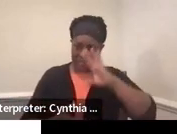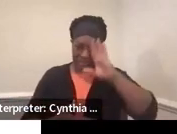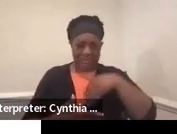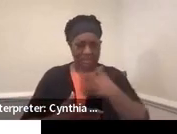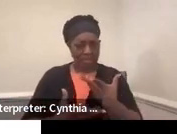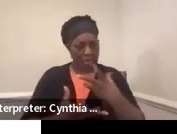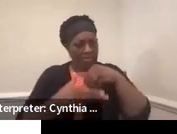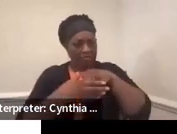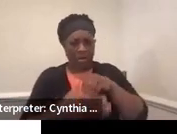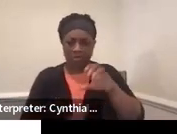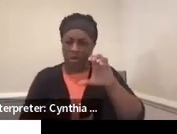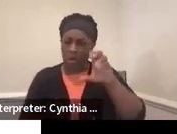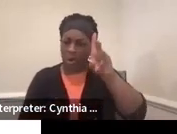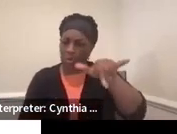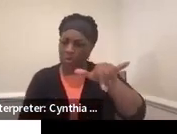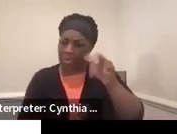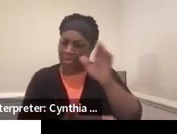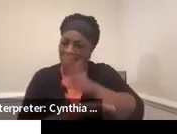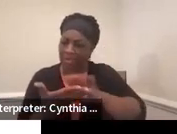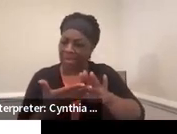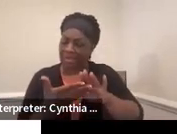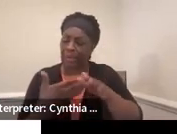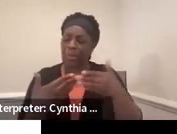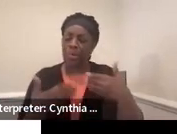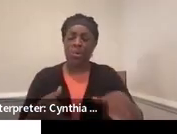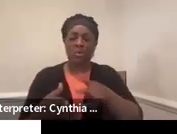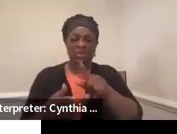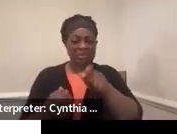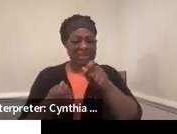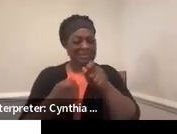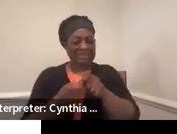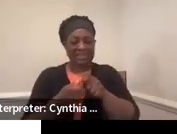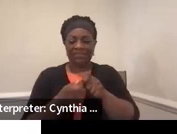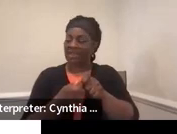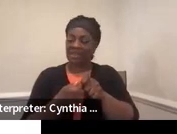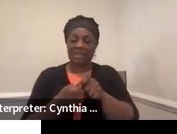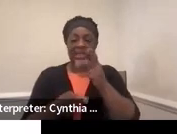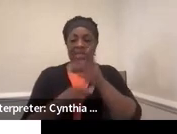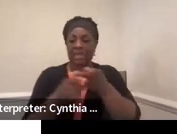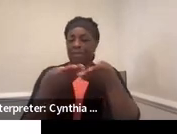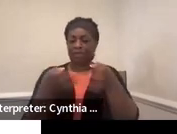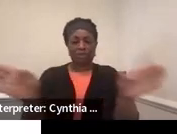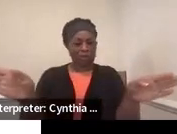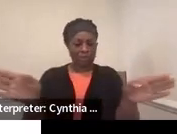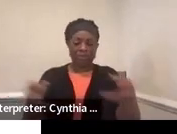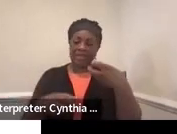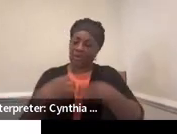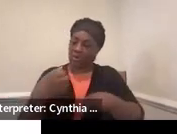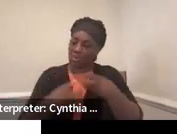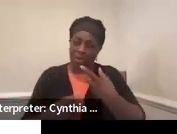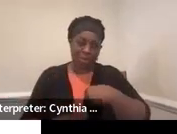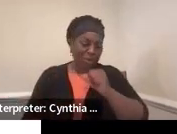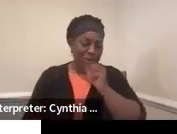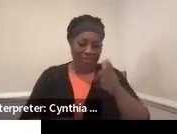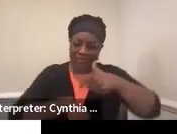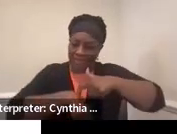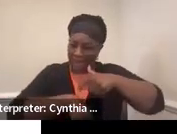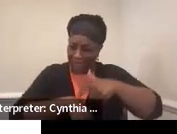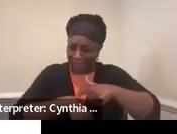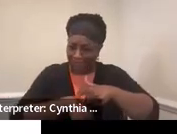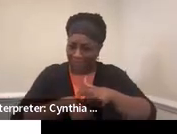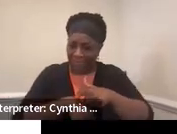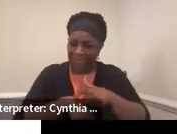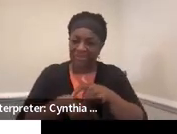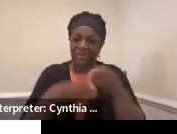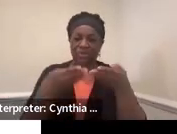attend Colby College. And that just raises so many problems that nobody has time for, right? So the generically specific